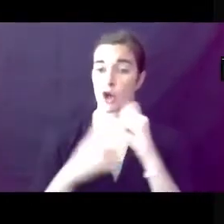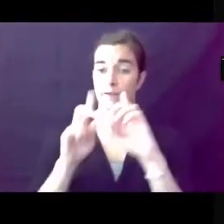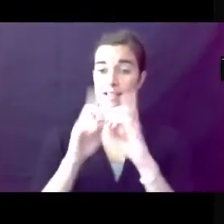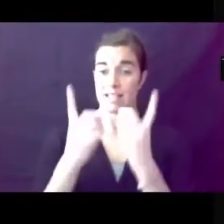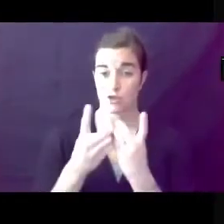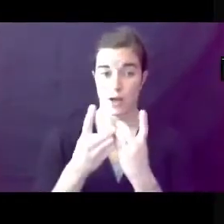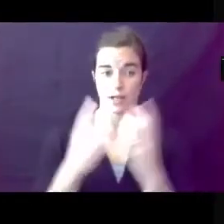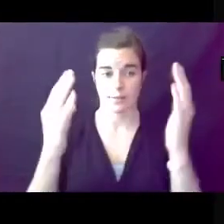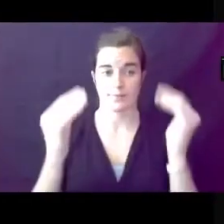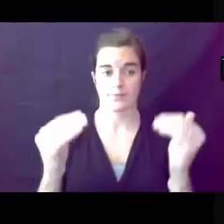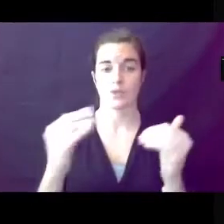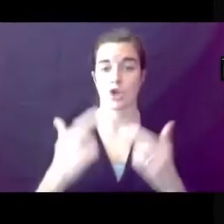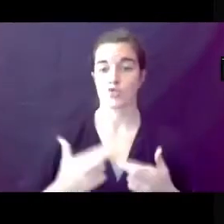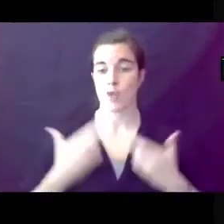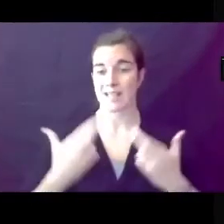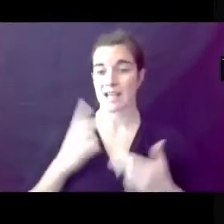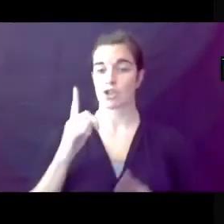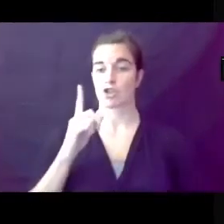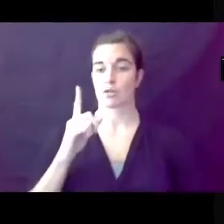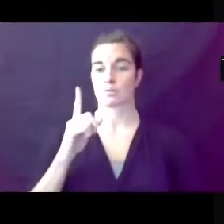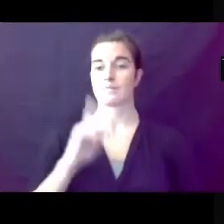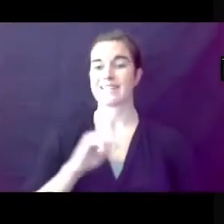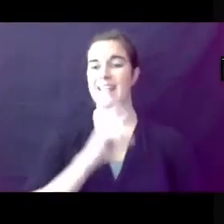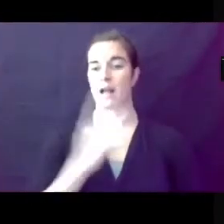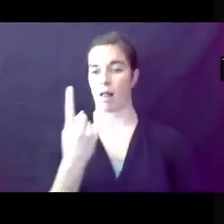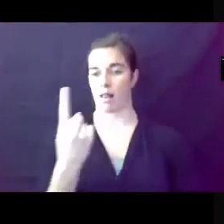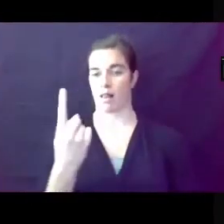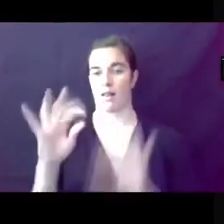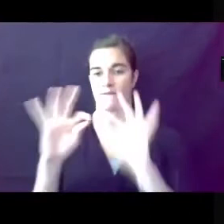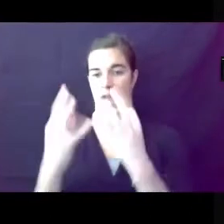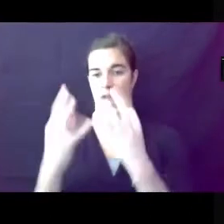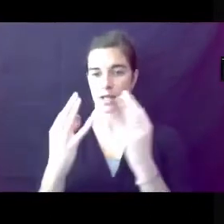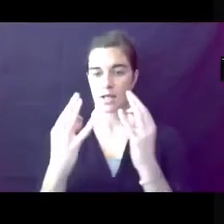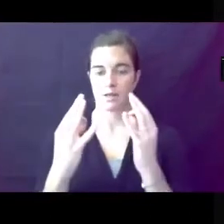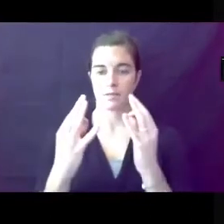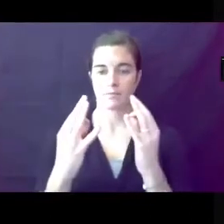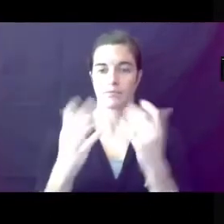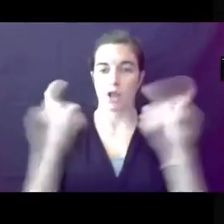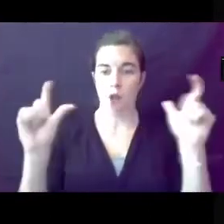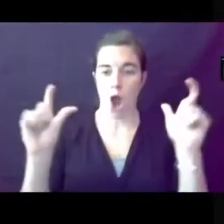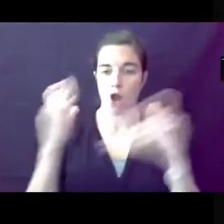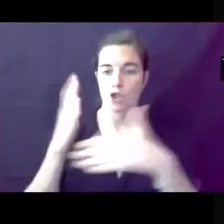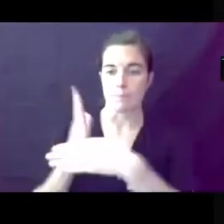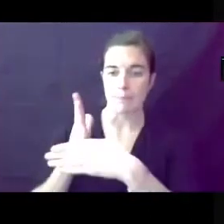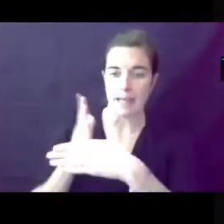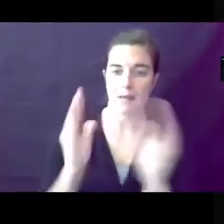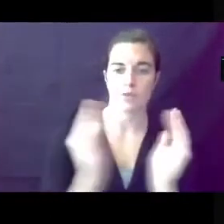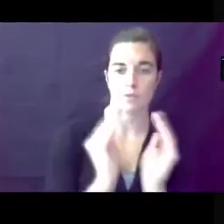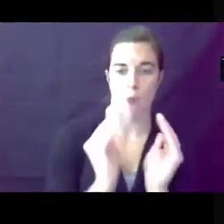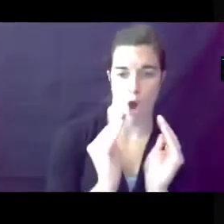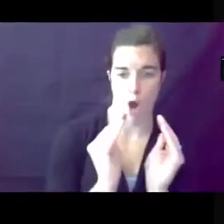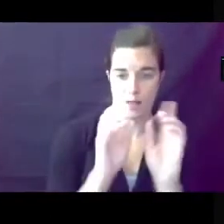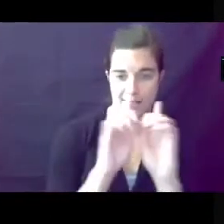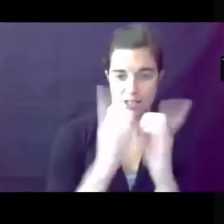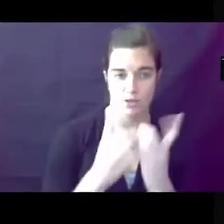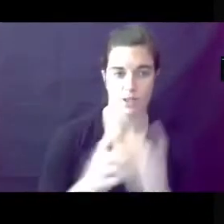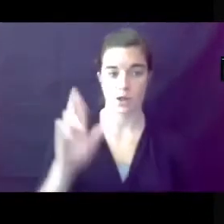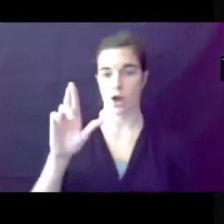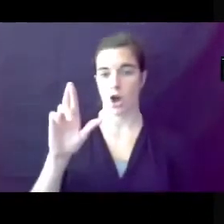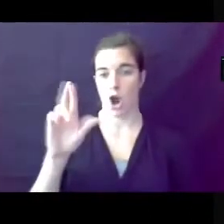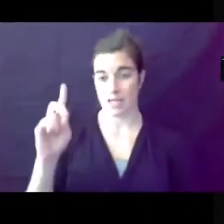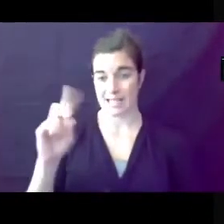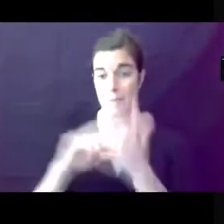have our residential single family districts, which are the large, medium, and small lot districts. RD, which is two-family,